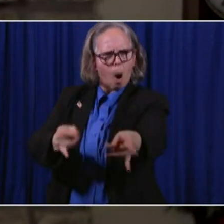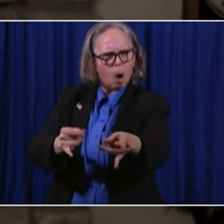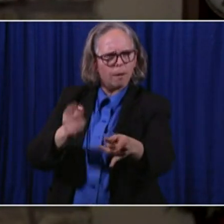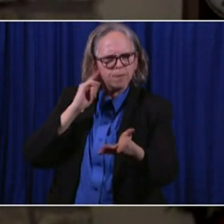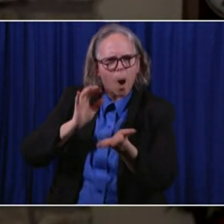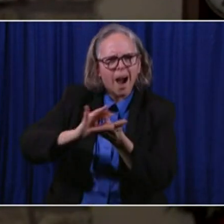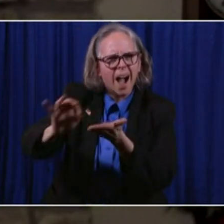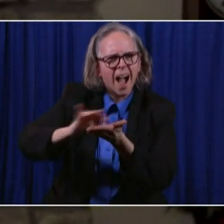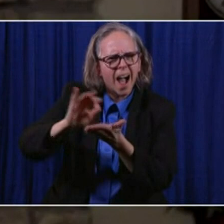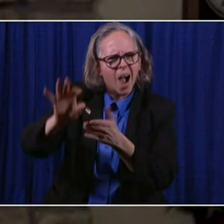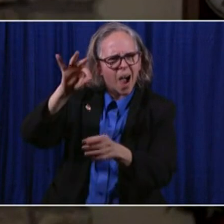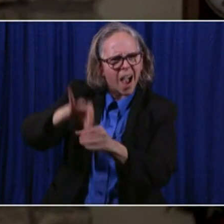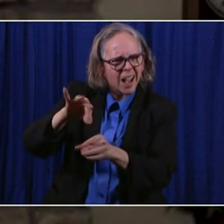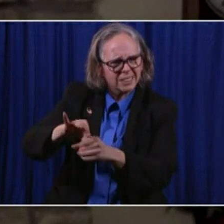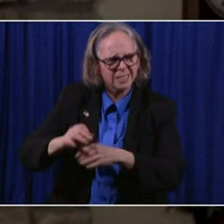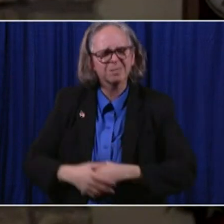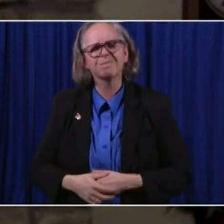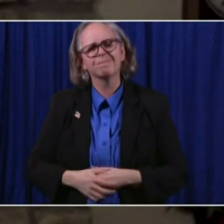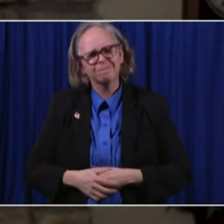our great Constitution